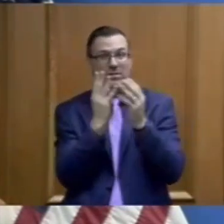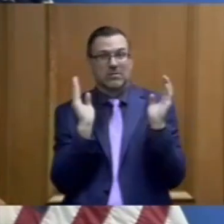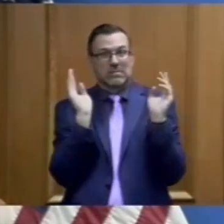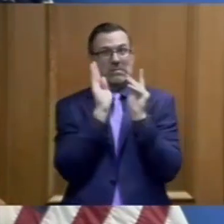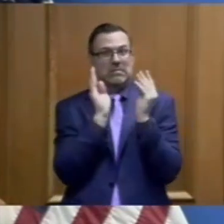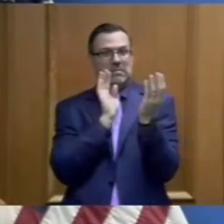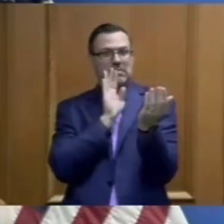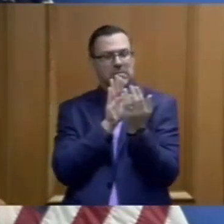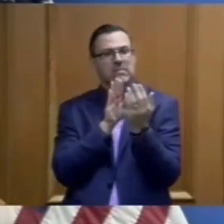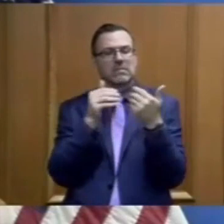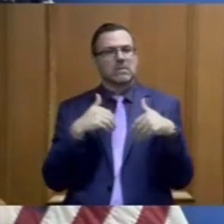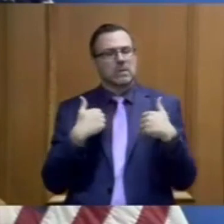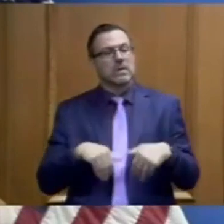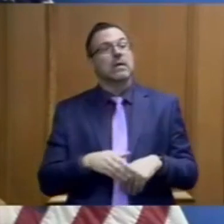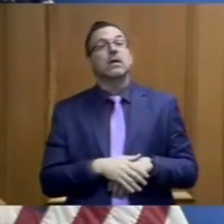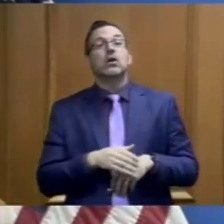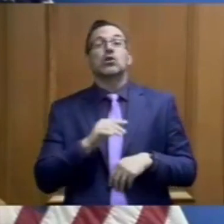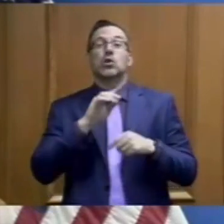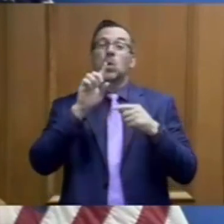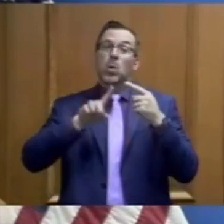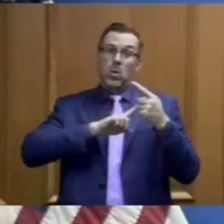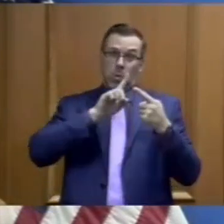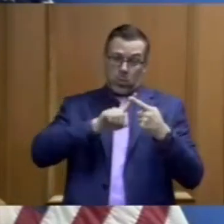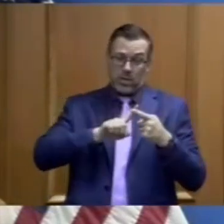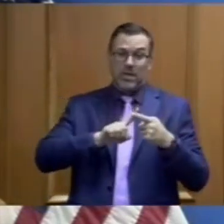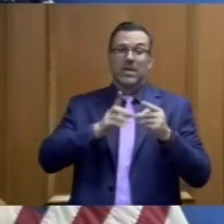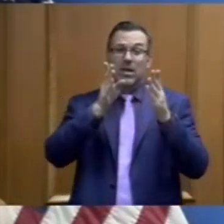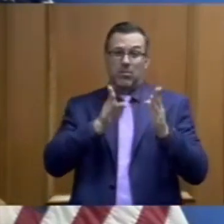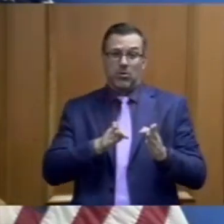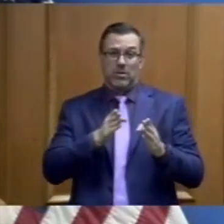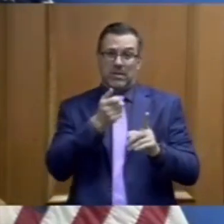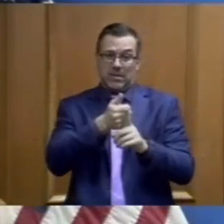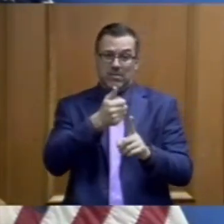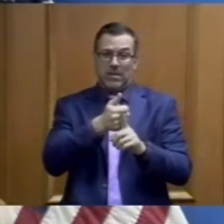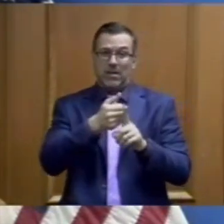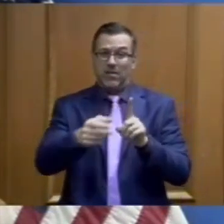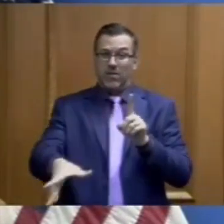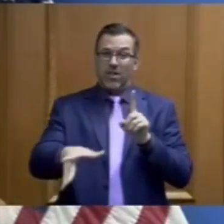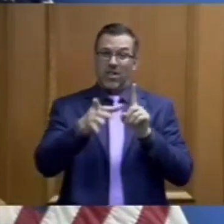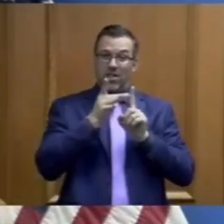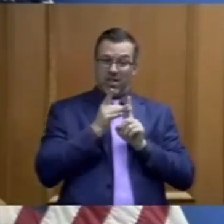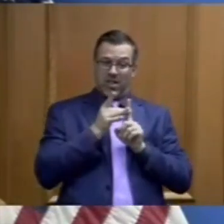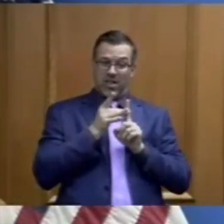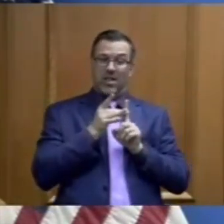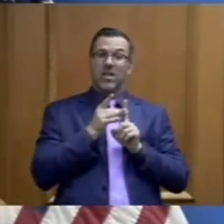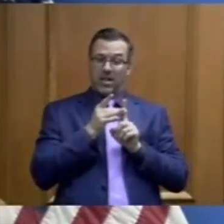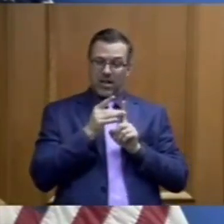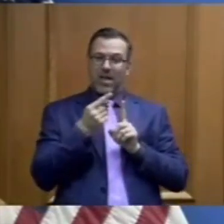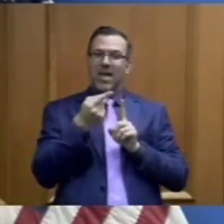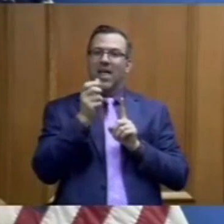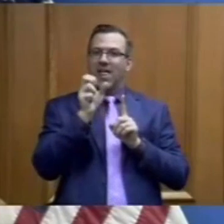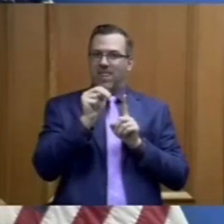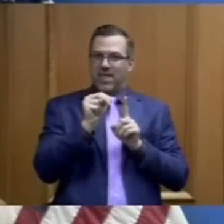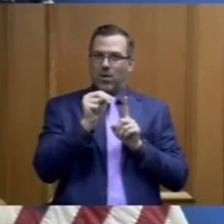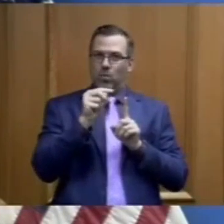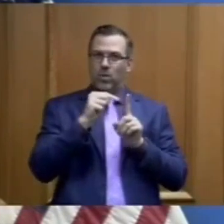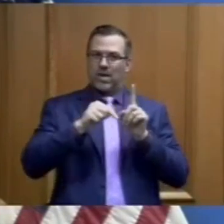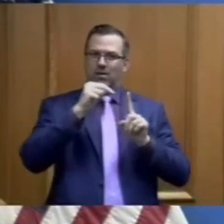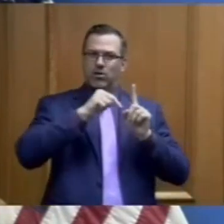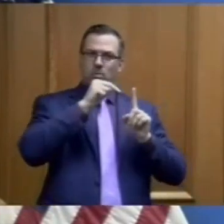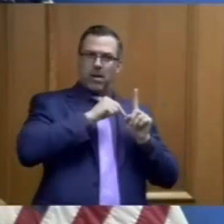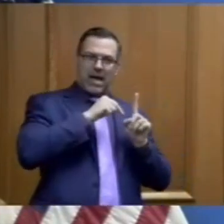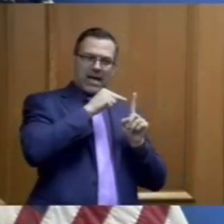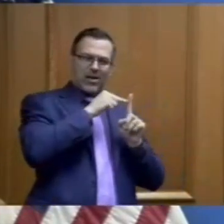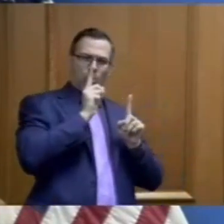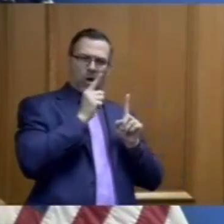generally is that when there is a case identified through contact tracing, just as Commissioner Parker said, we do testing